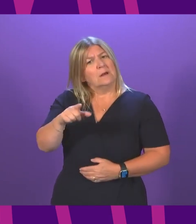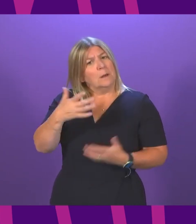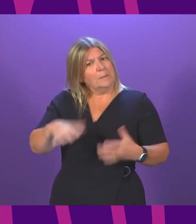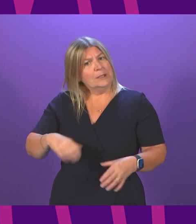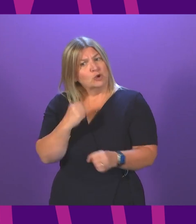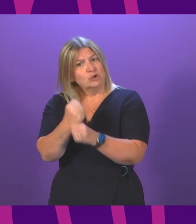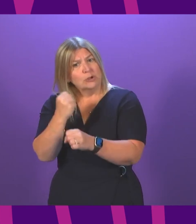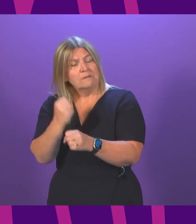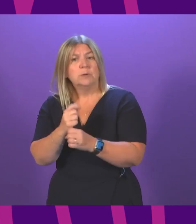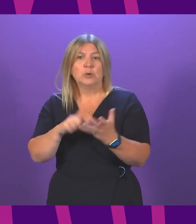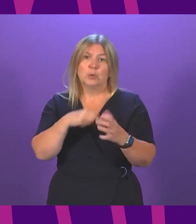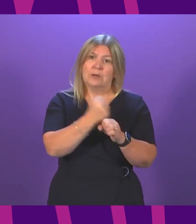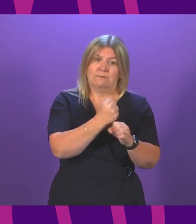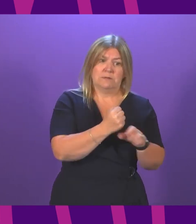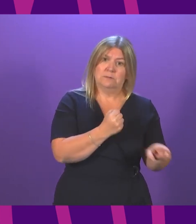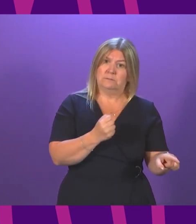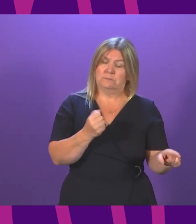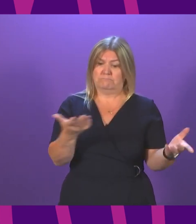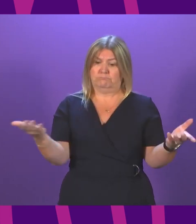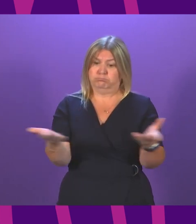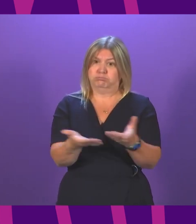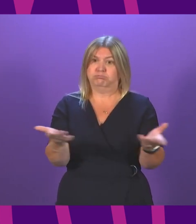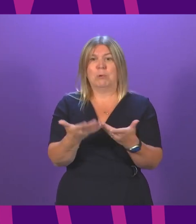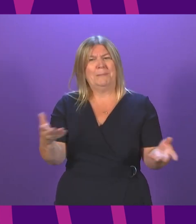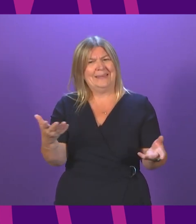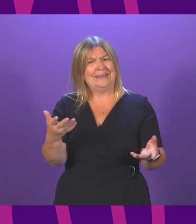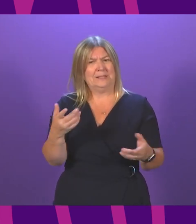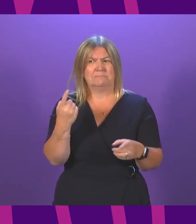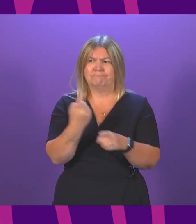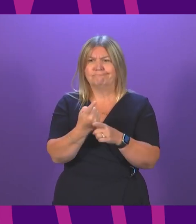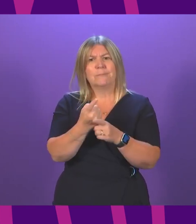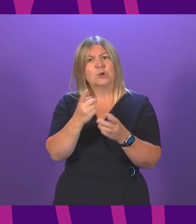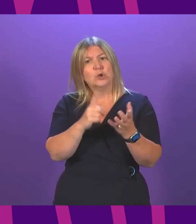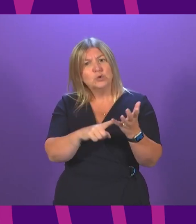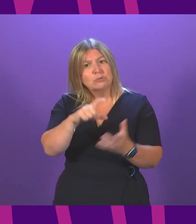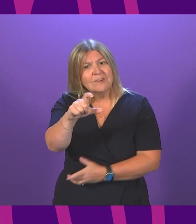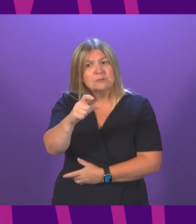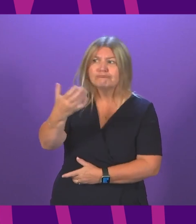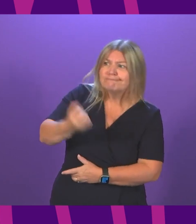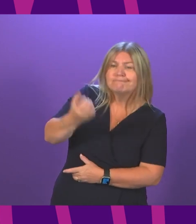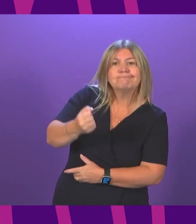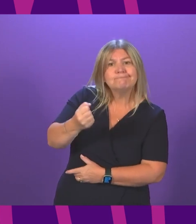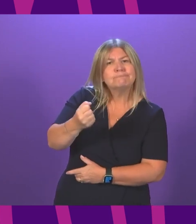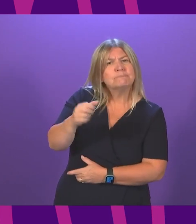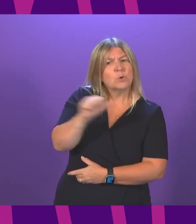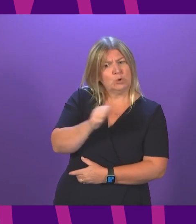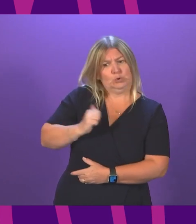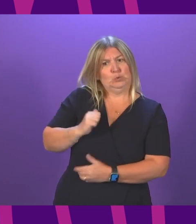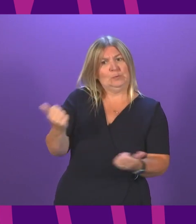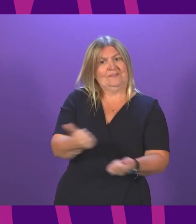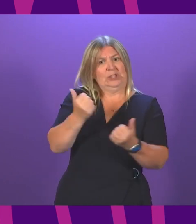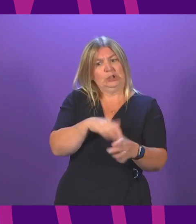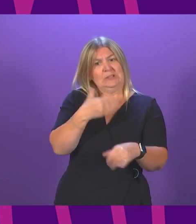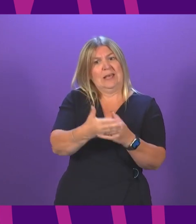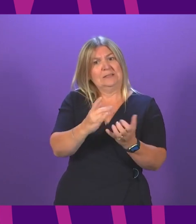has had with the UK government regarding the reduction to universal credit that is set to take place at the end of September. First minister. Well, as